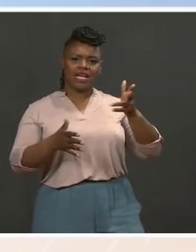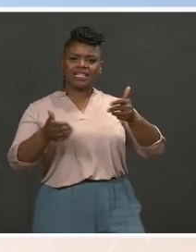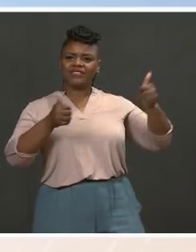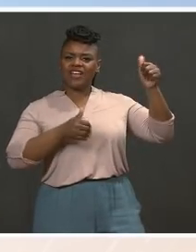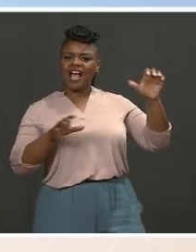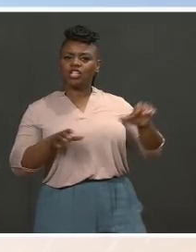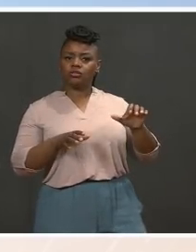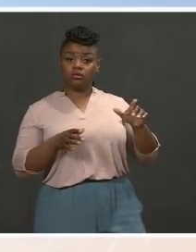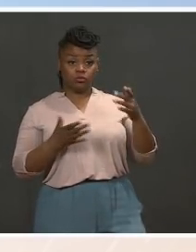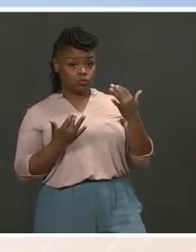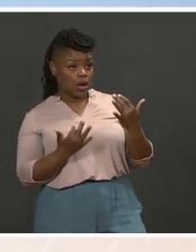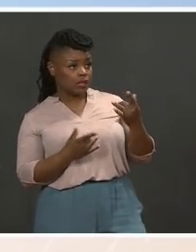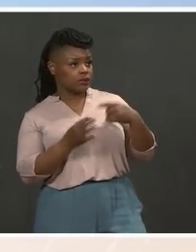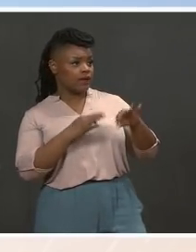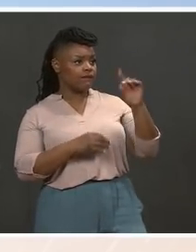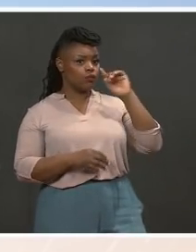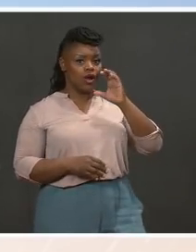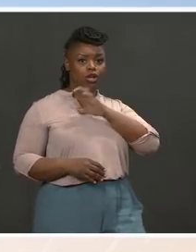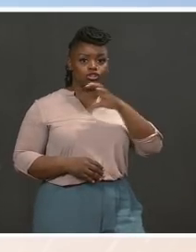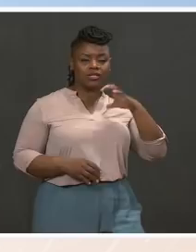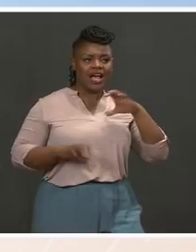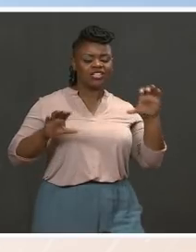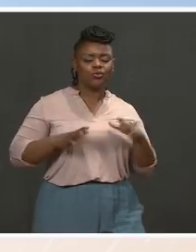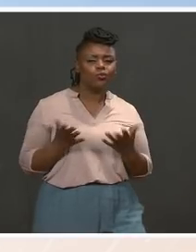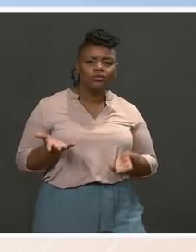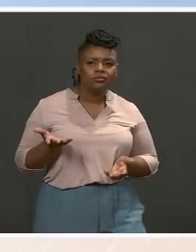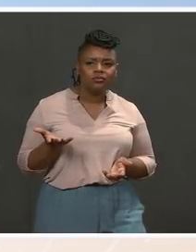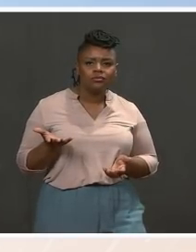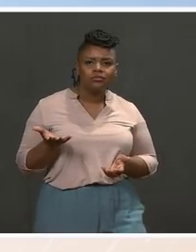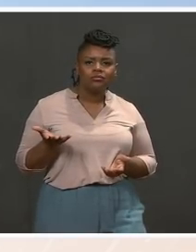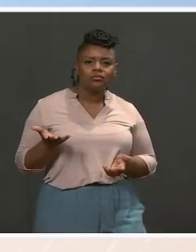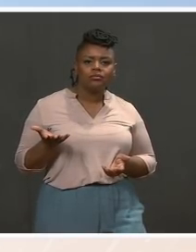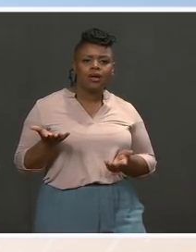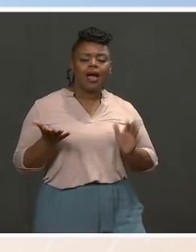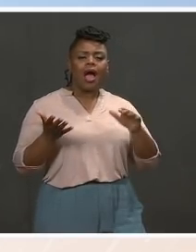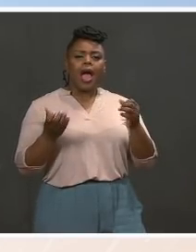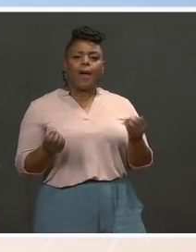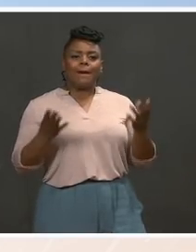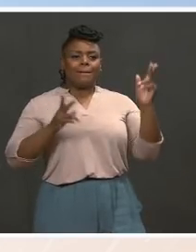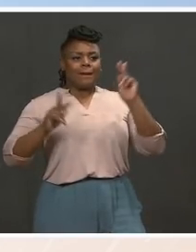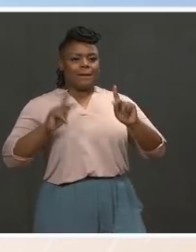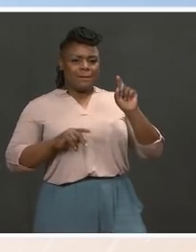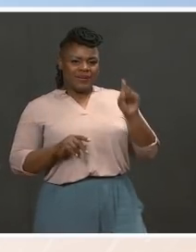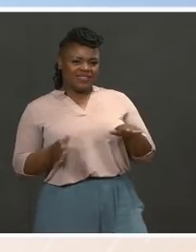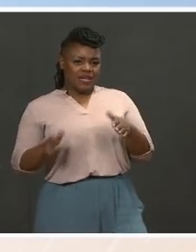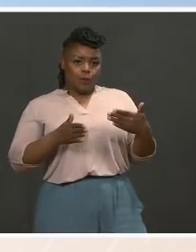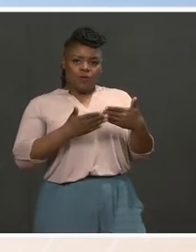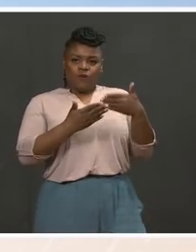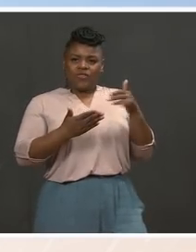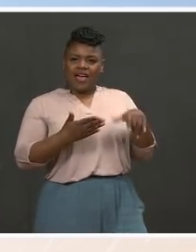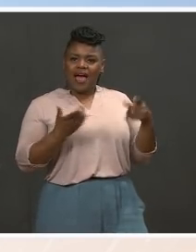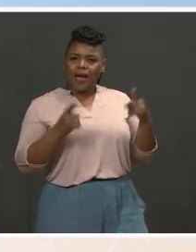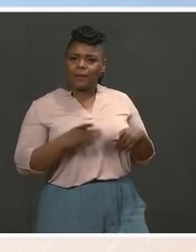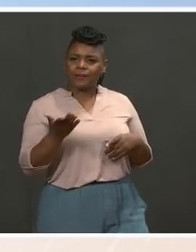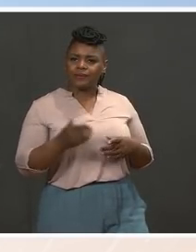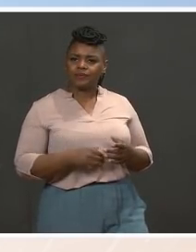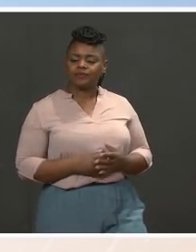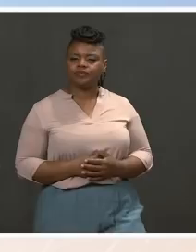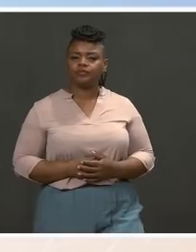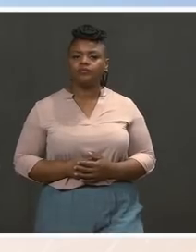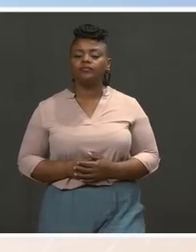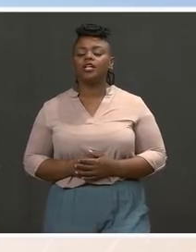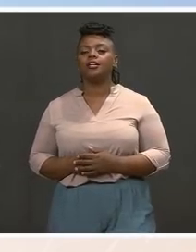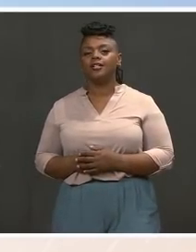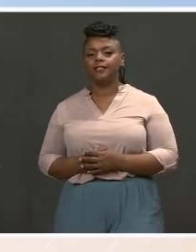wait? In other words, how many measures would have to fail before he stepped in? Ms. I think he sees it as vital to take